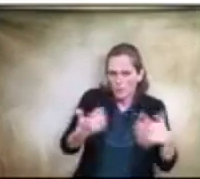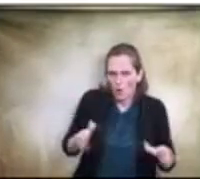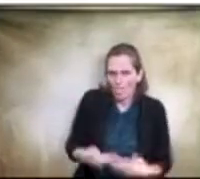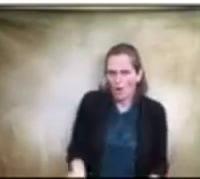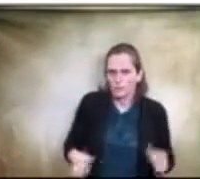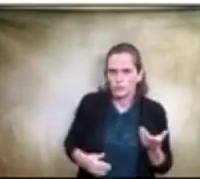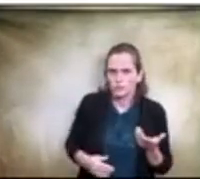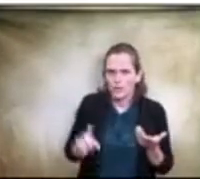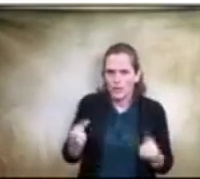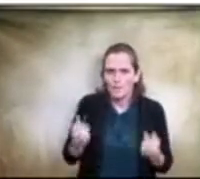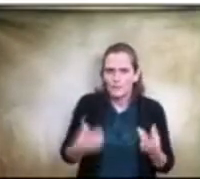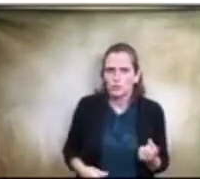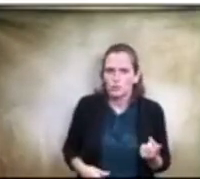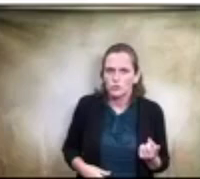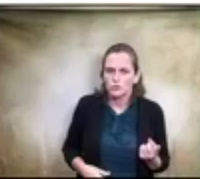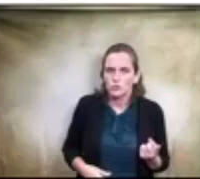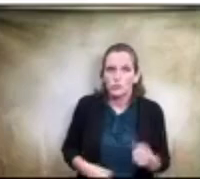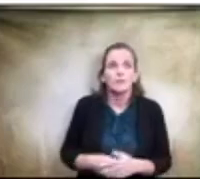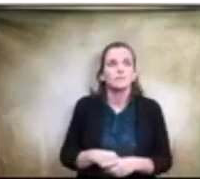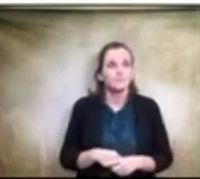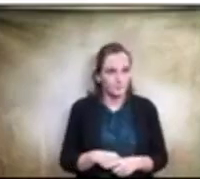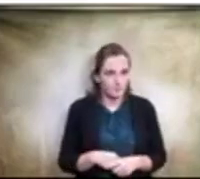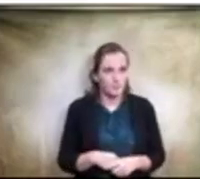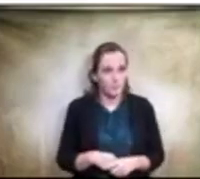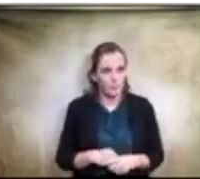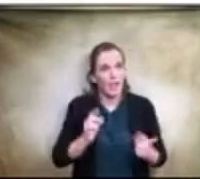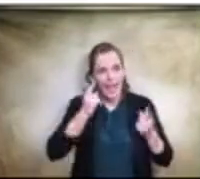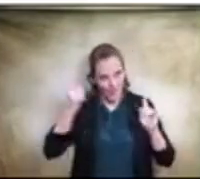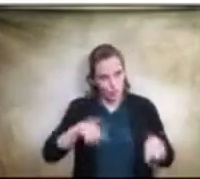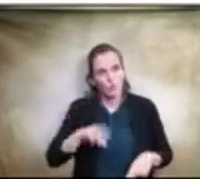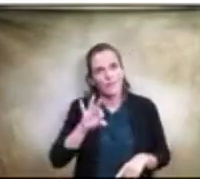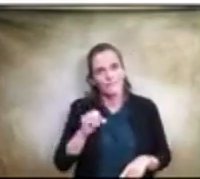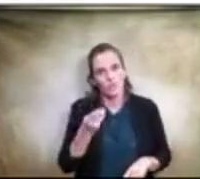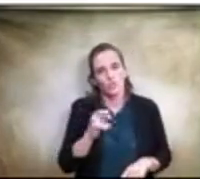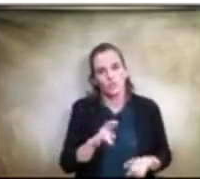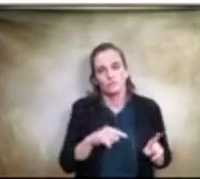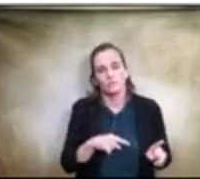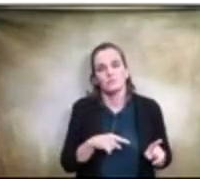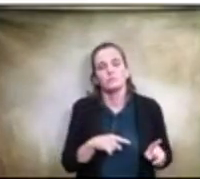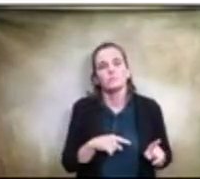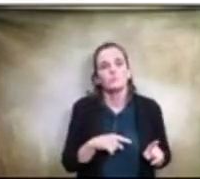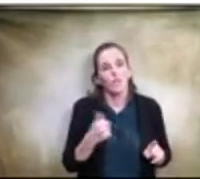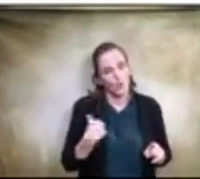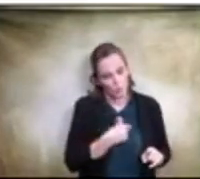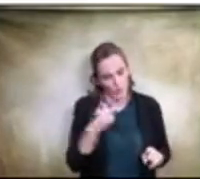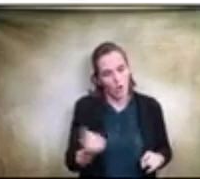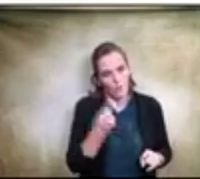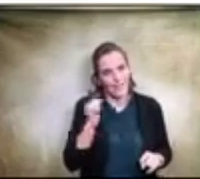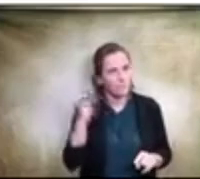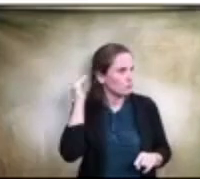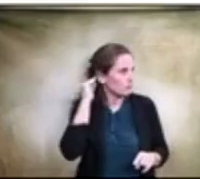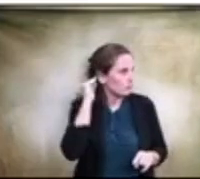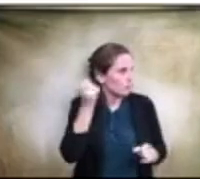Well, Ms. I completely agree with you. I think that one thing that we have to all keep in consideration is that COVID